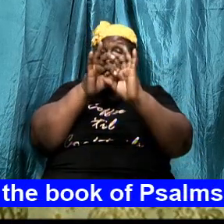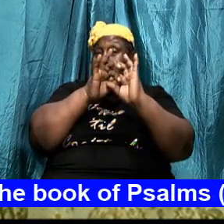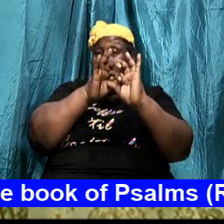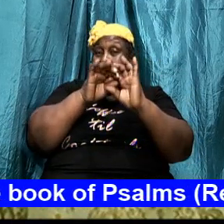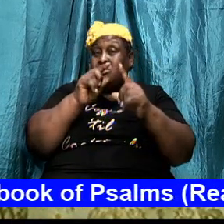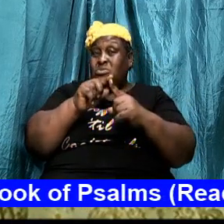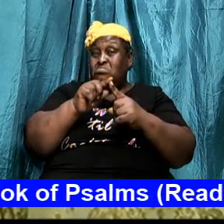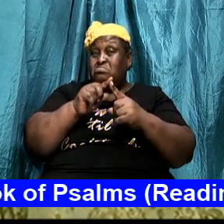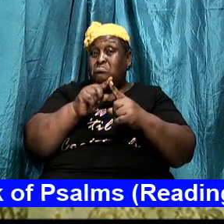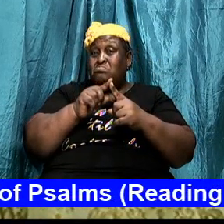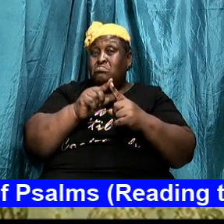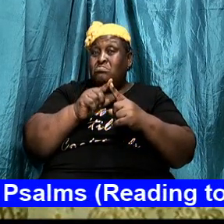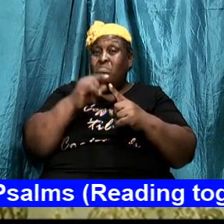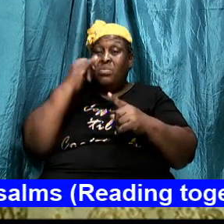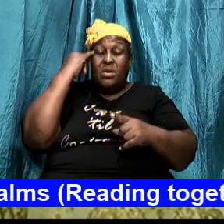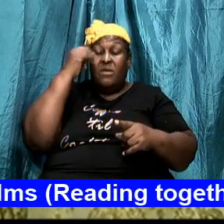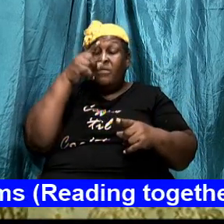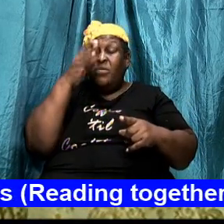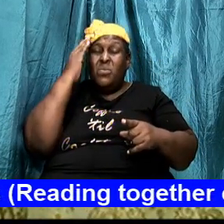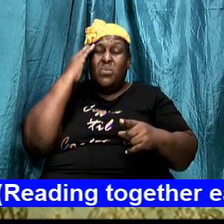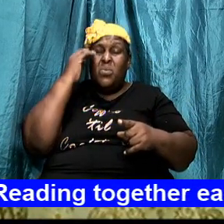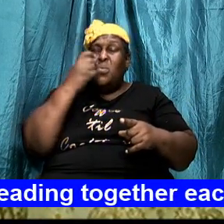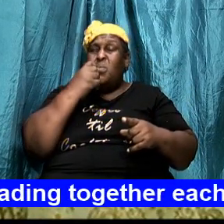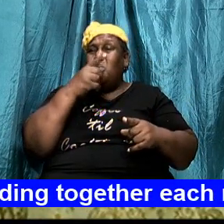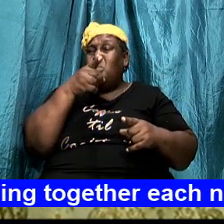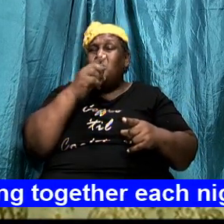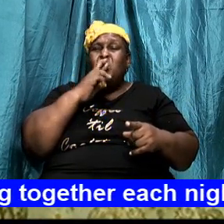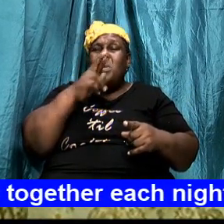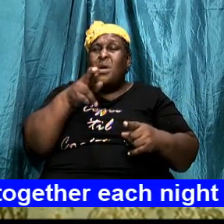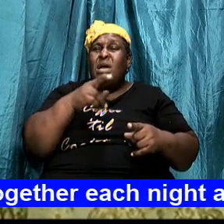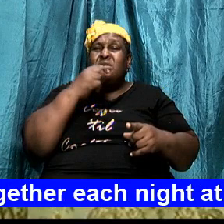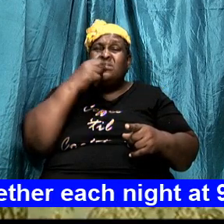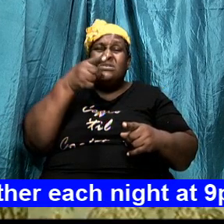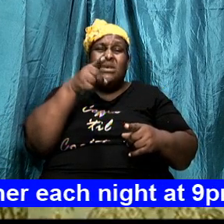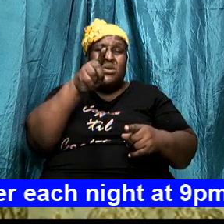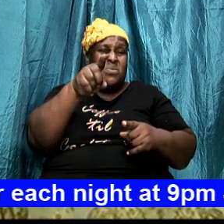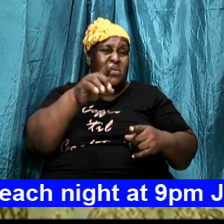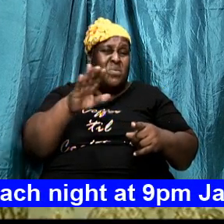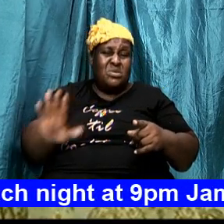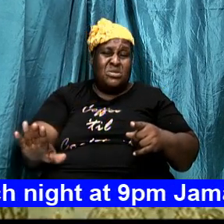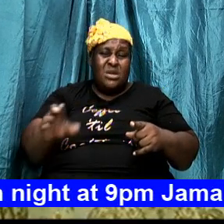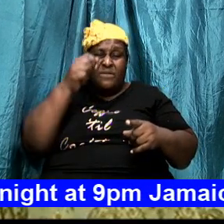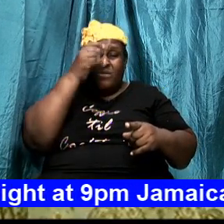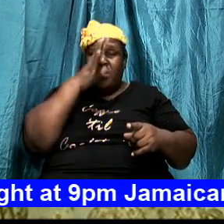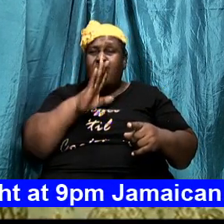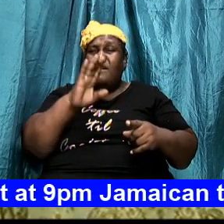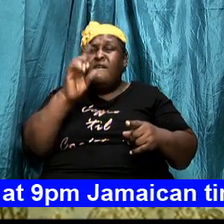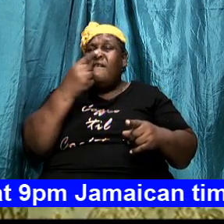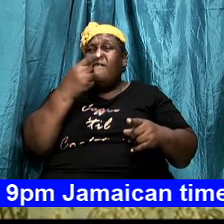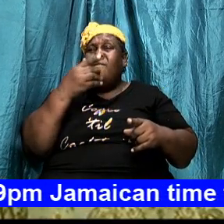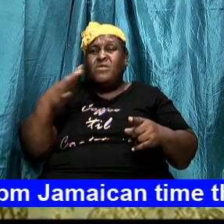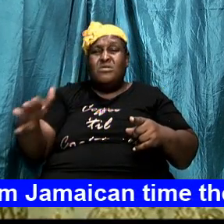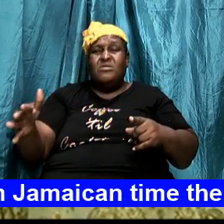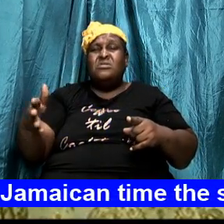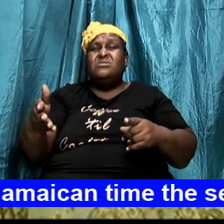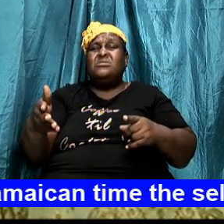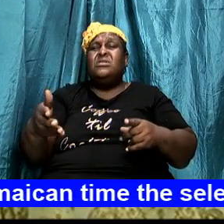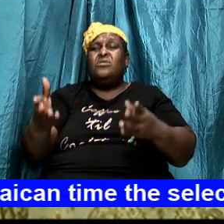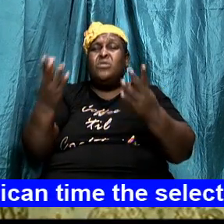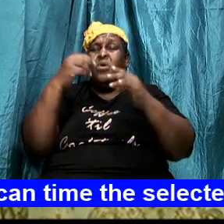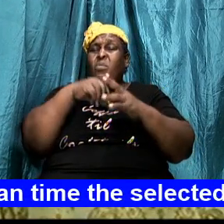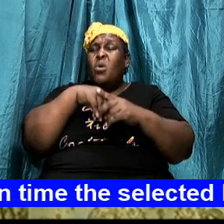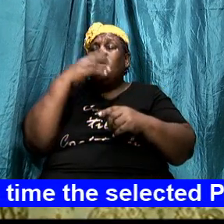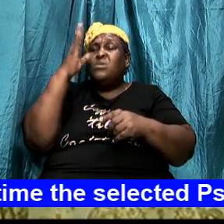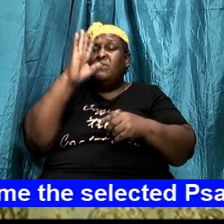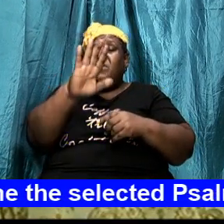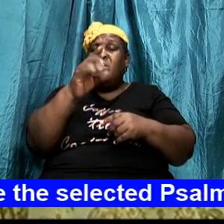if you know who you are and you say that you are a child of God if the first thing that comes out of your mouth is to say that you are a